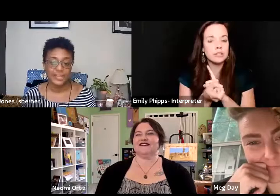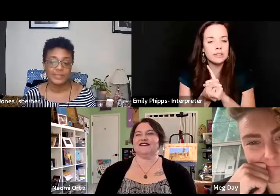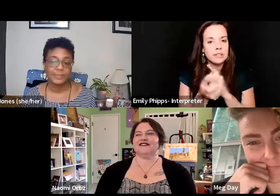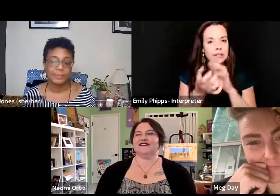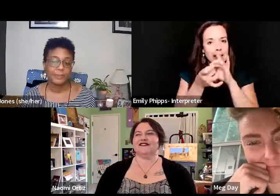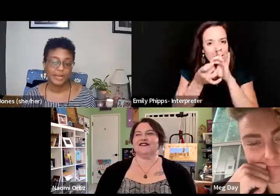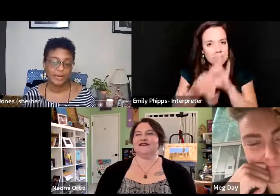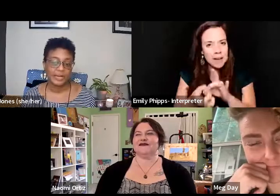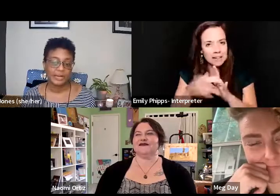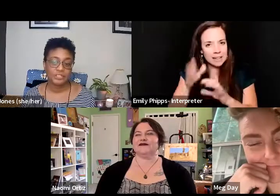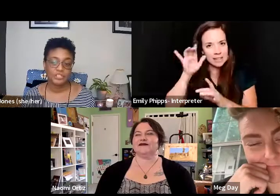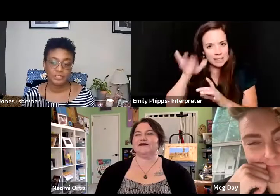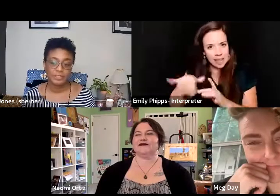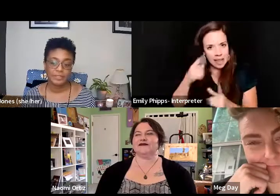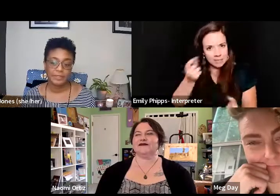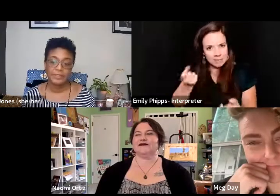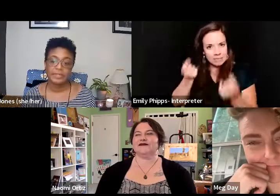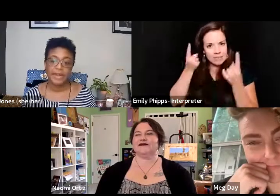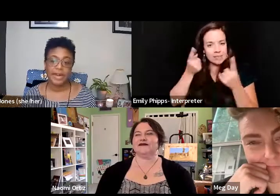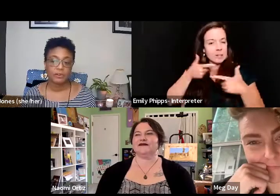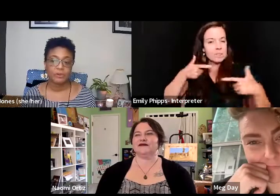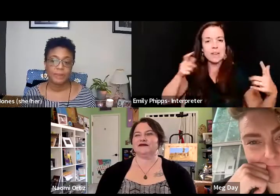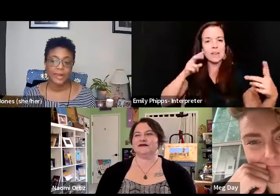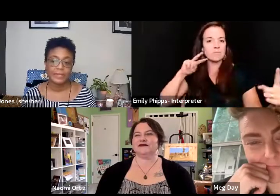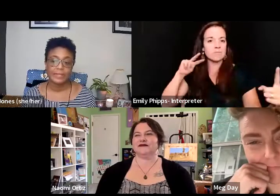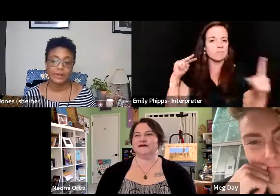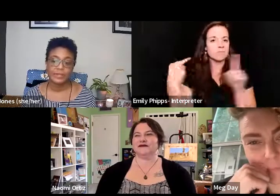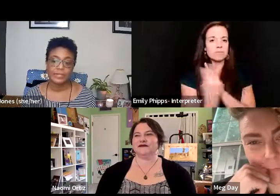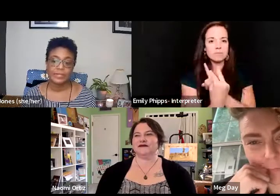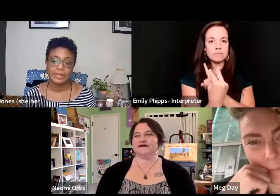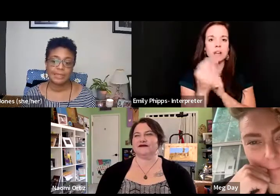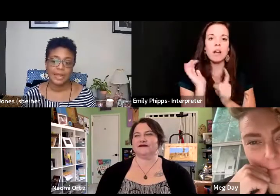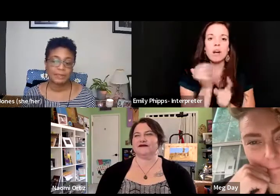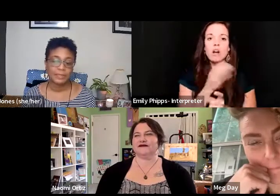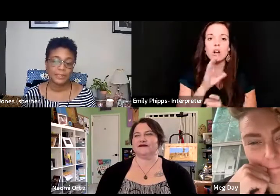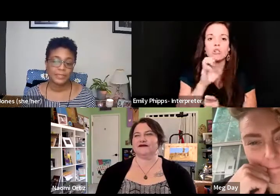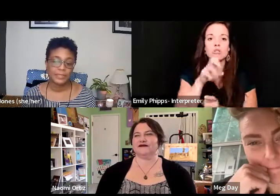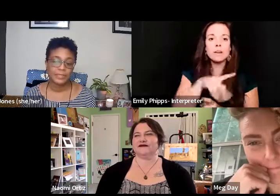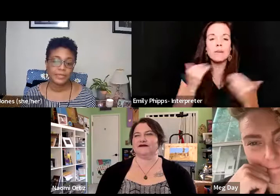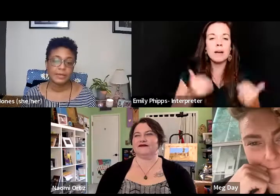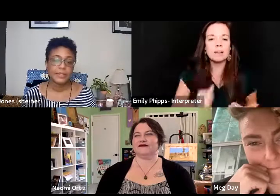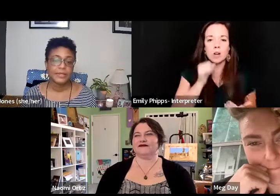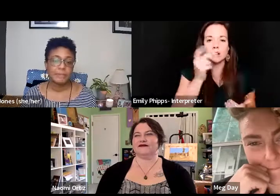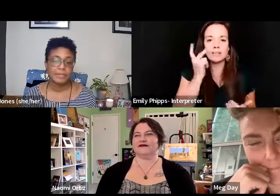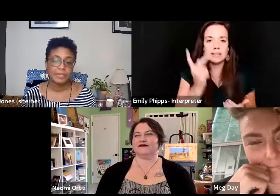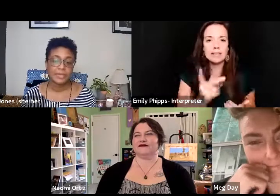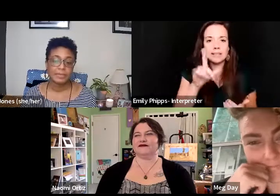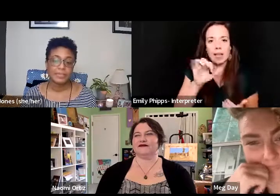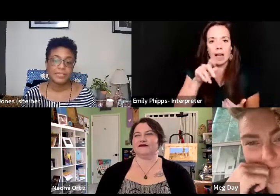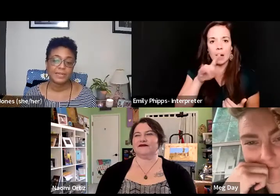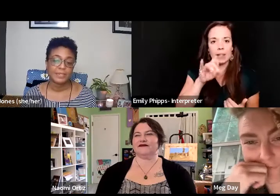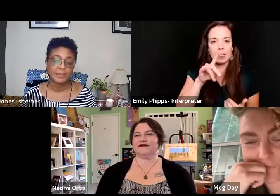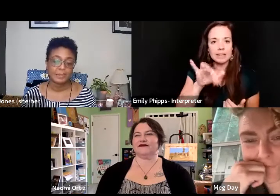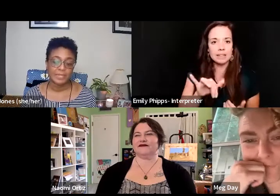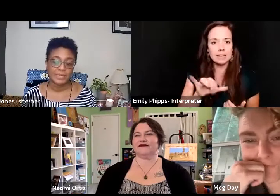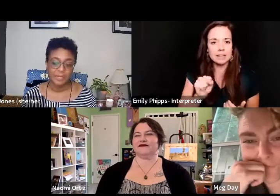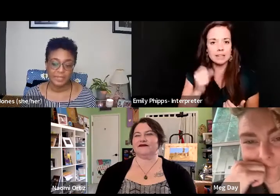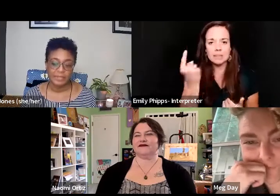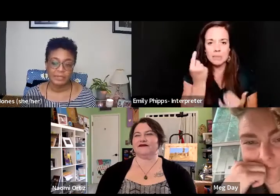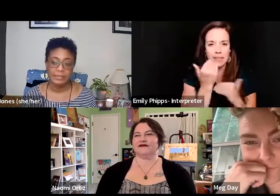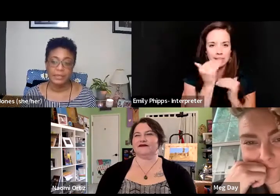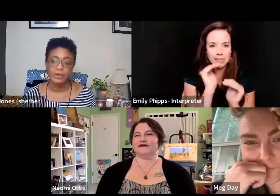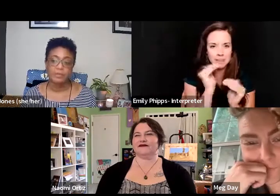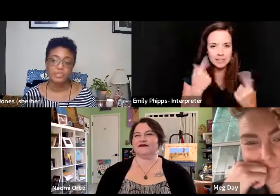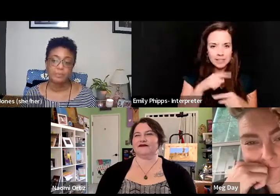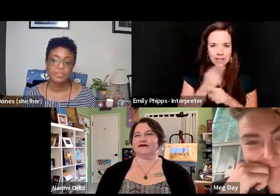a giant paradigm shift. Our Crip bodies aren't seen as liabilities, something that limits us and brings